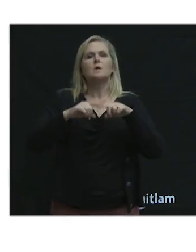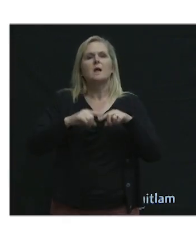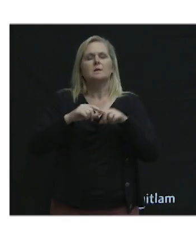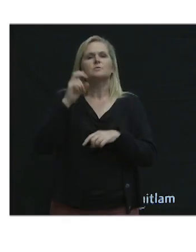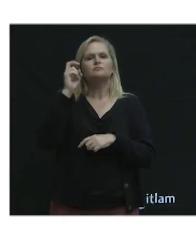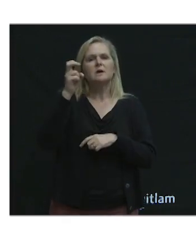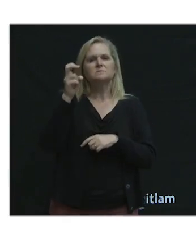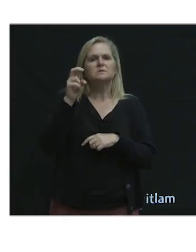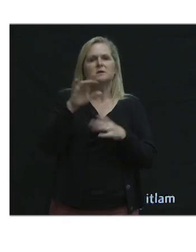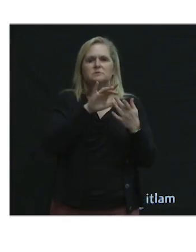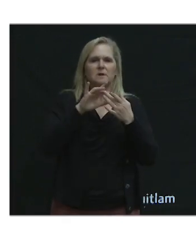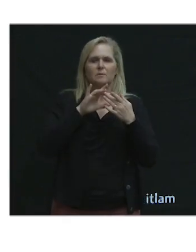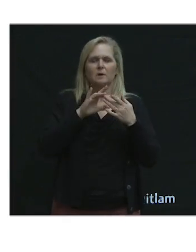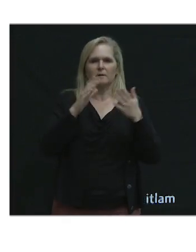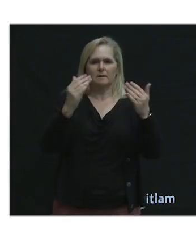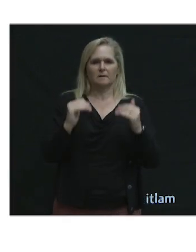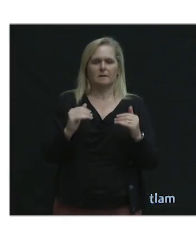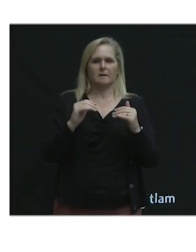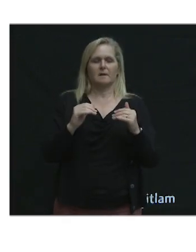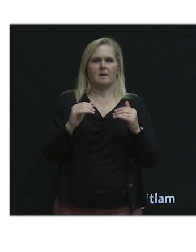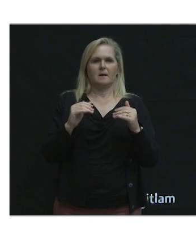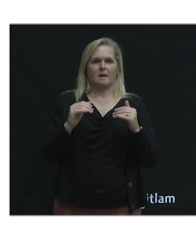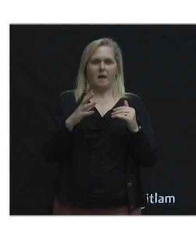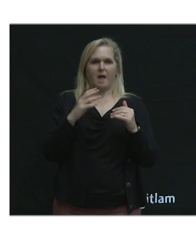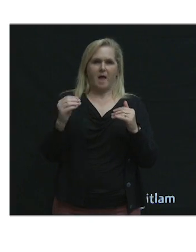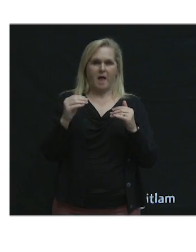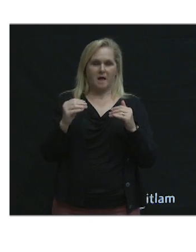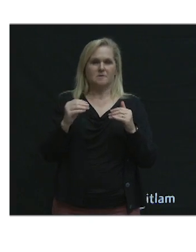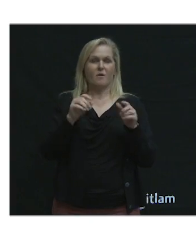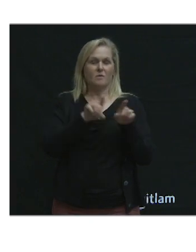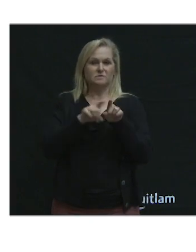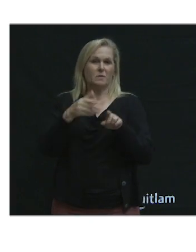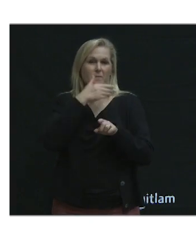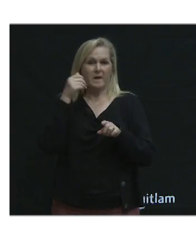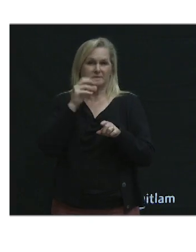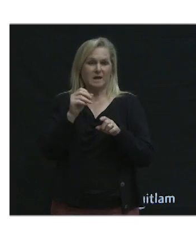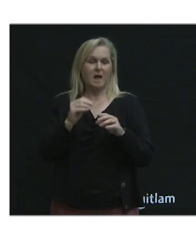transportation network, and fast and frequent transit.